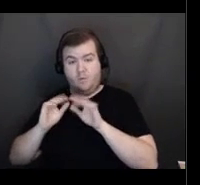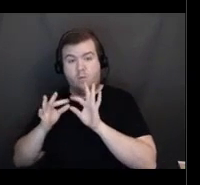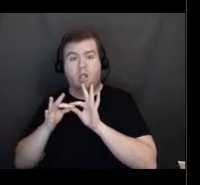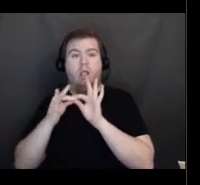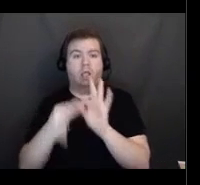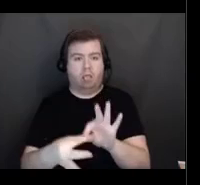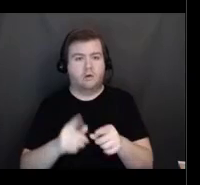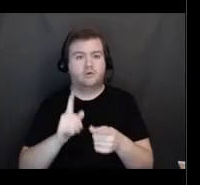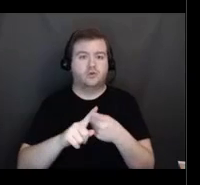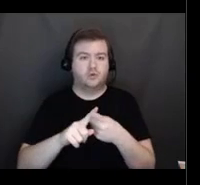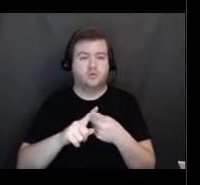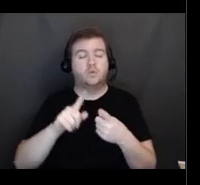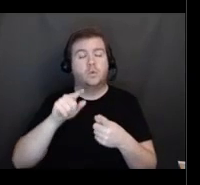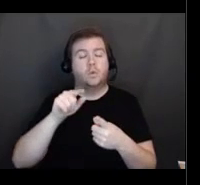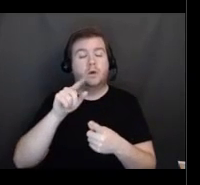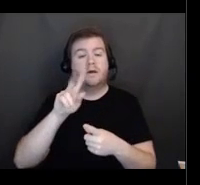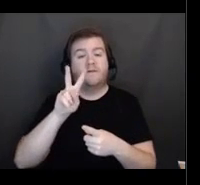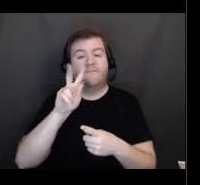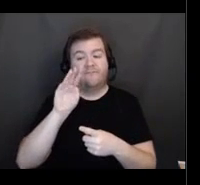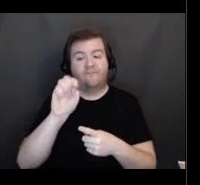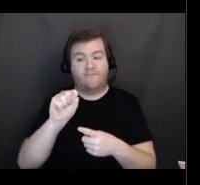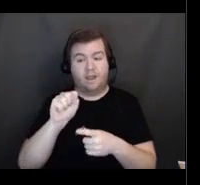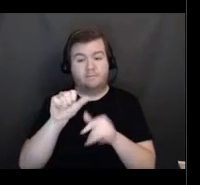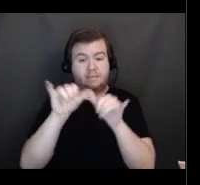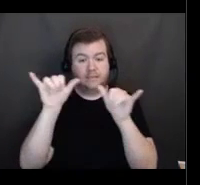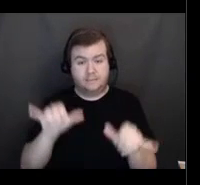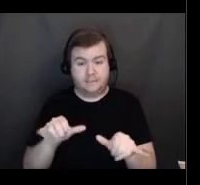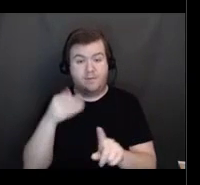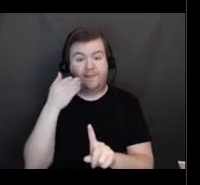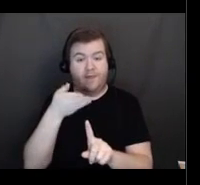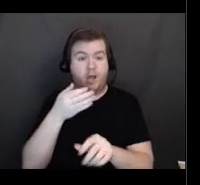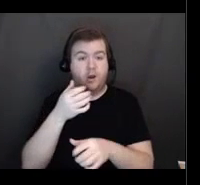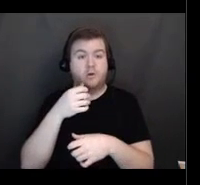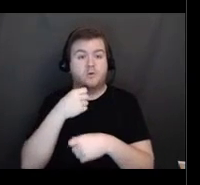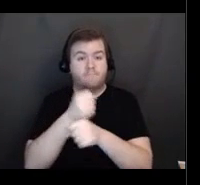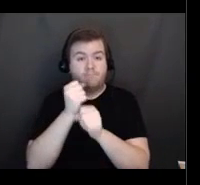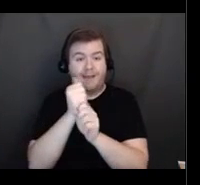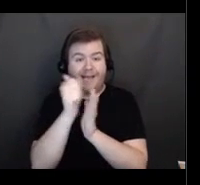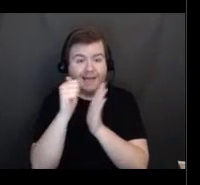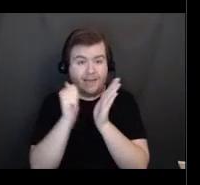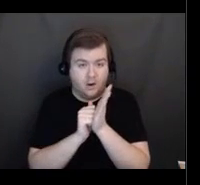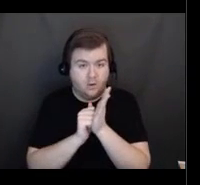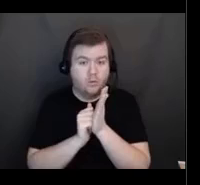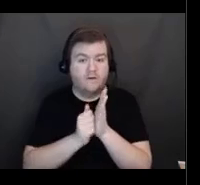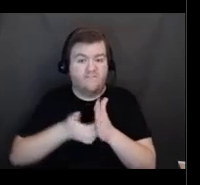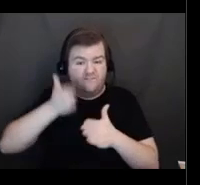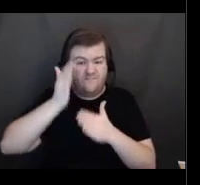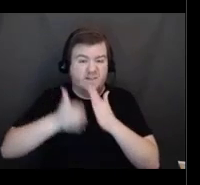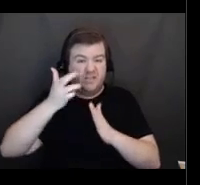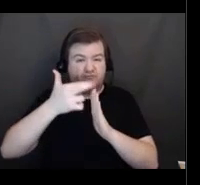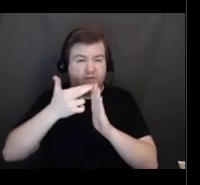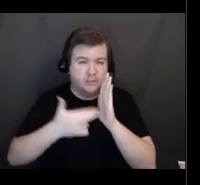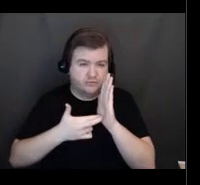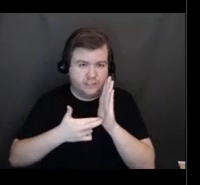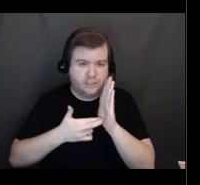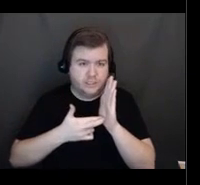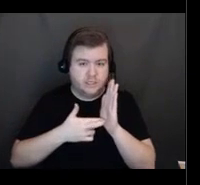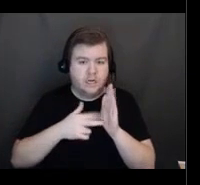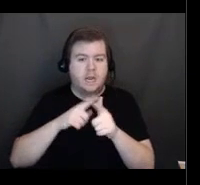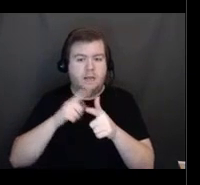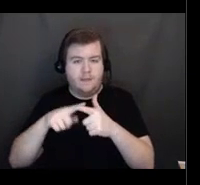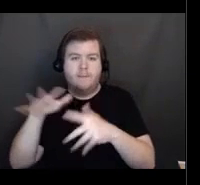then create an account and complete your registration and book your appointment. So it is a two step